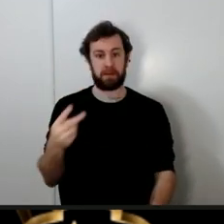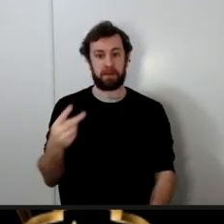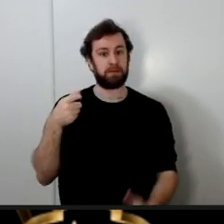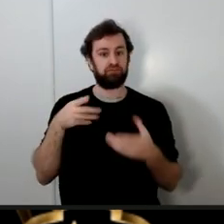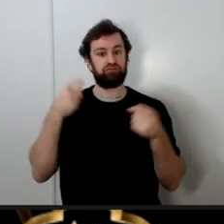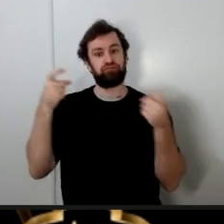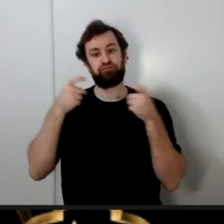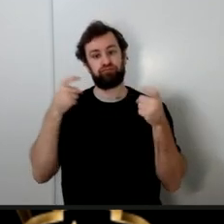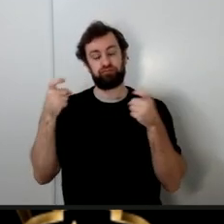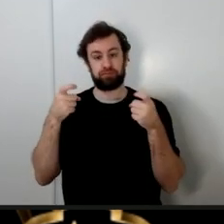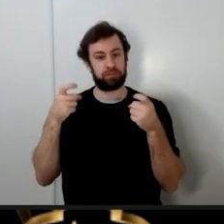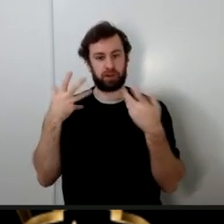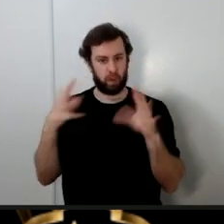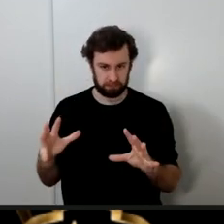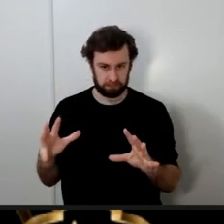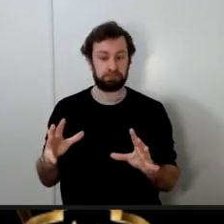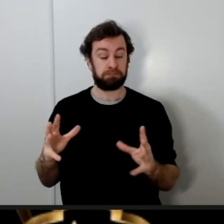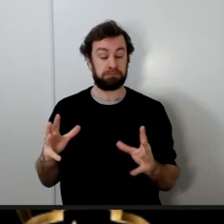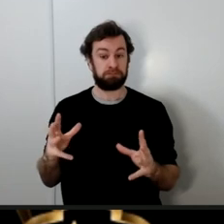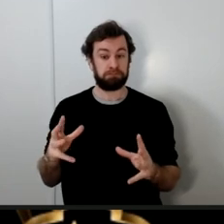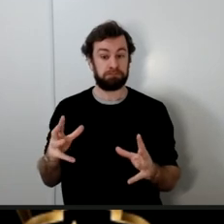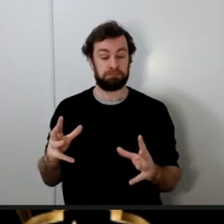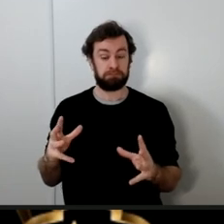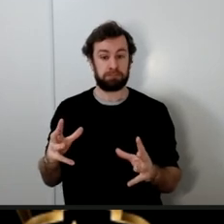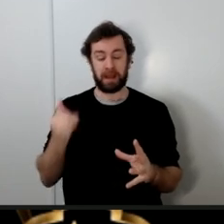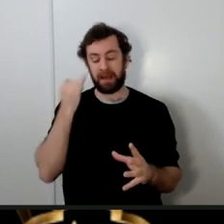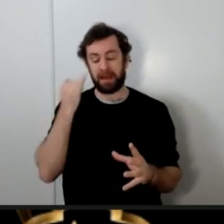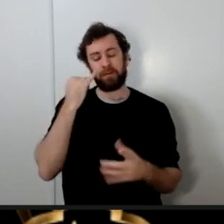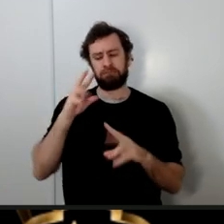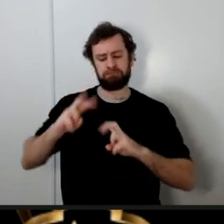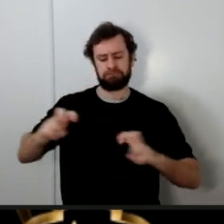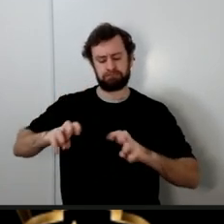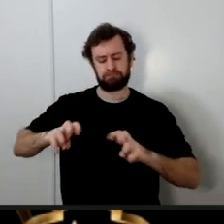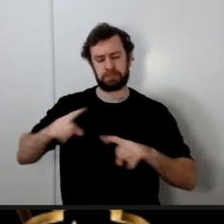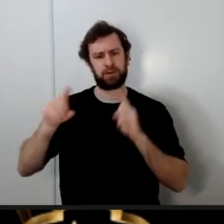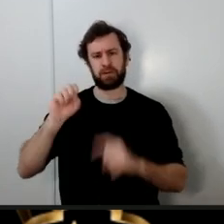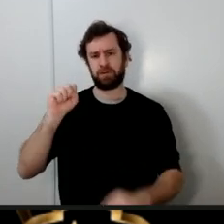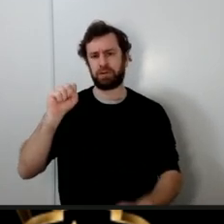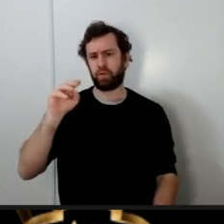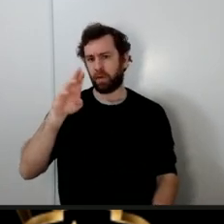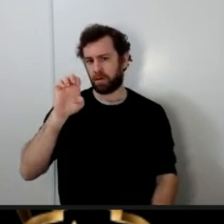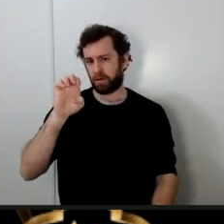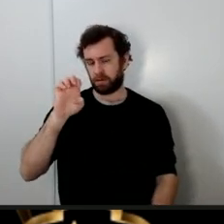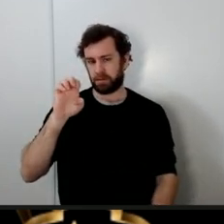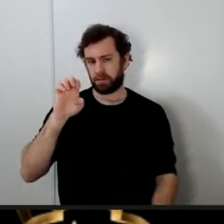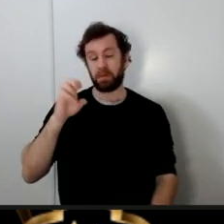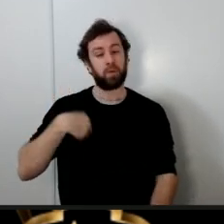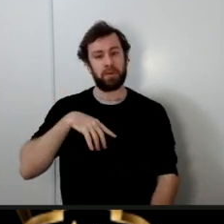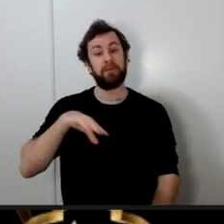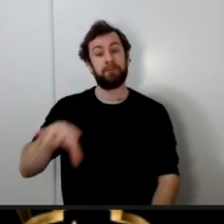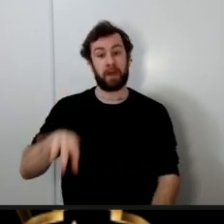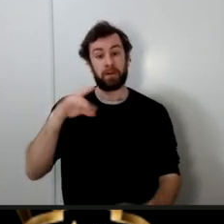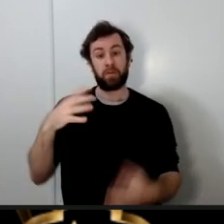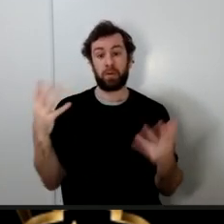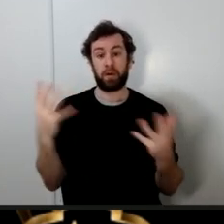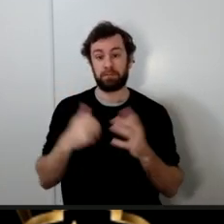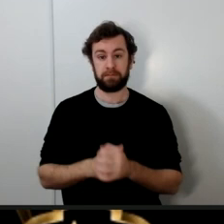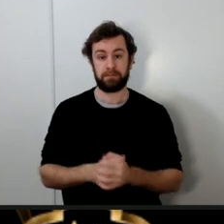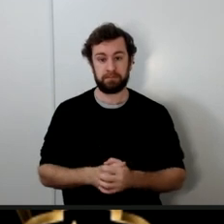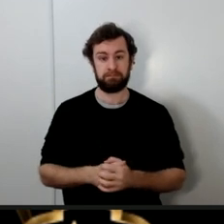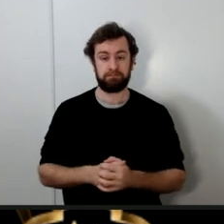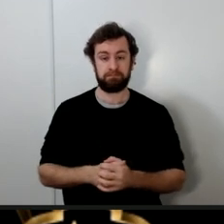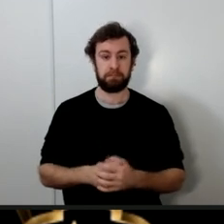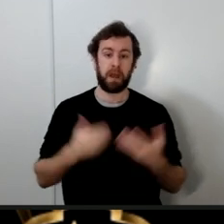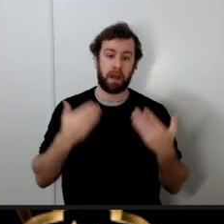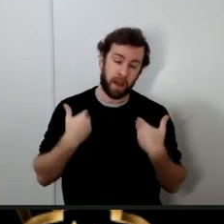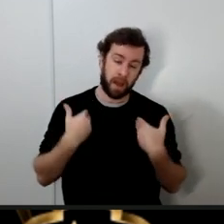now when you look at the sources my dear brothers and sisters we do find that there were companions